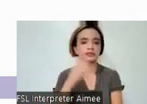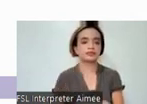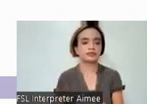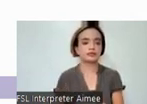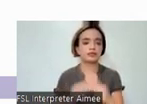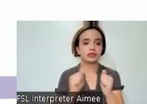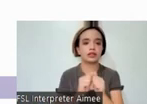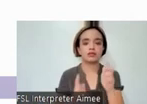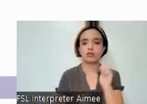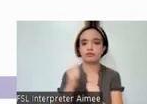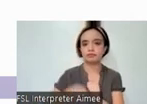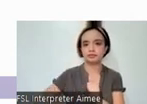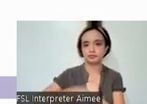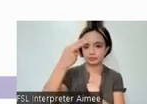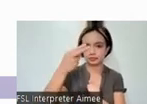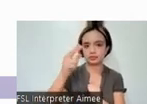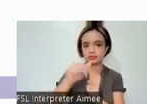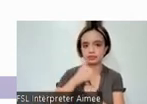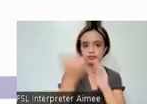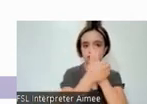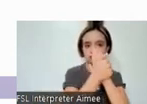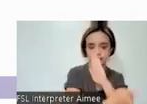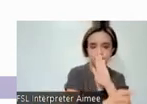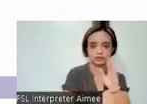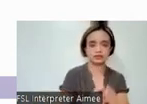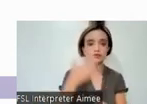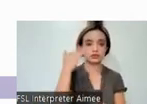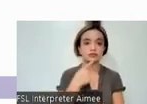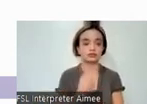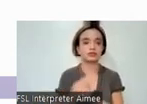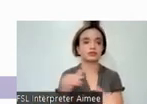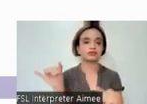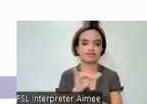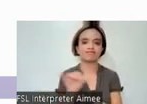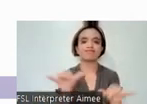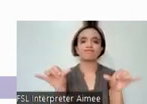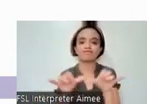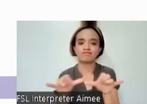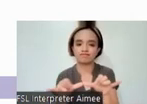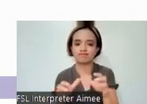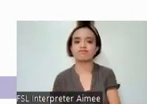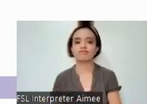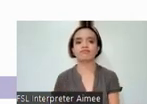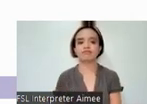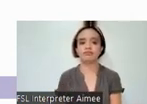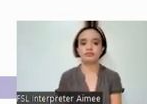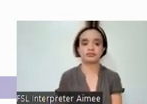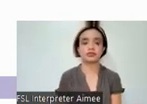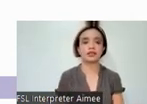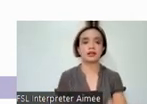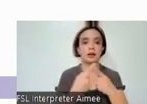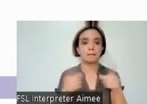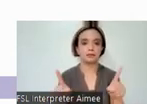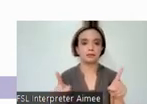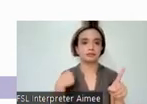the highest number of correlations to other skills, as they were essentially measuring the same construct. However, we